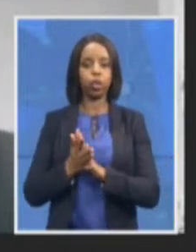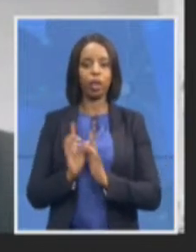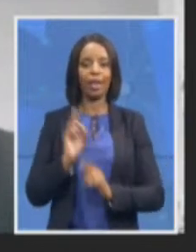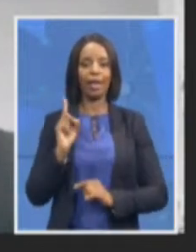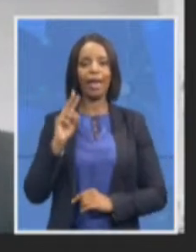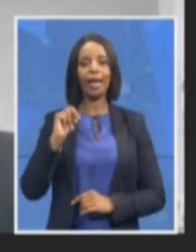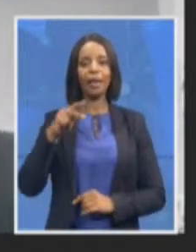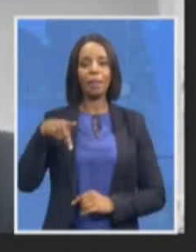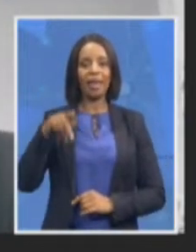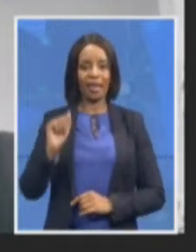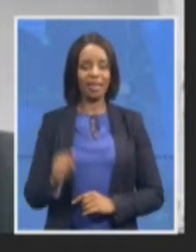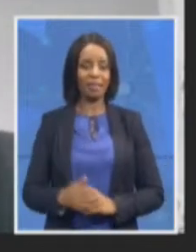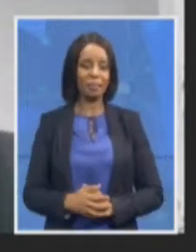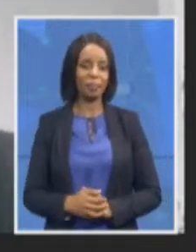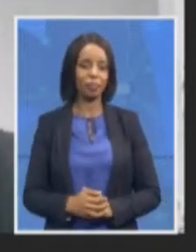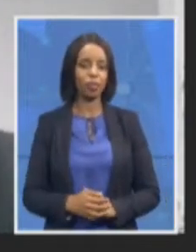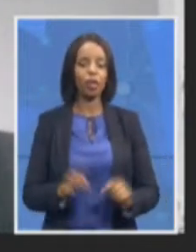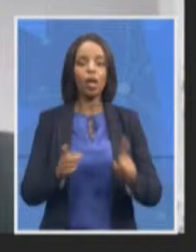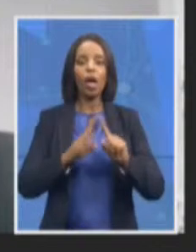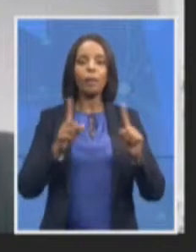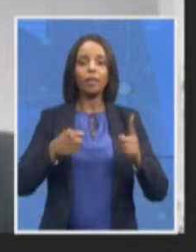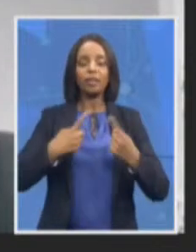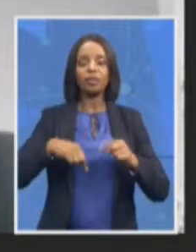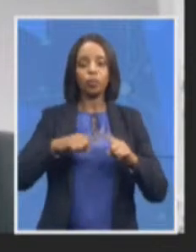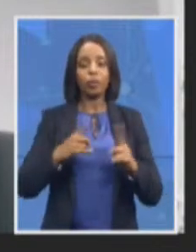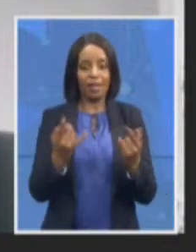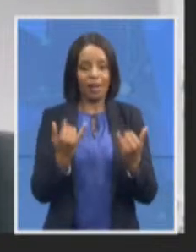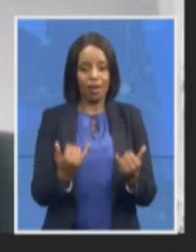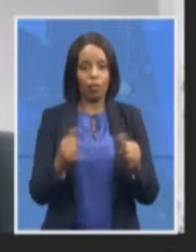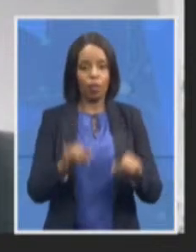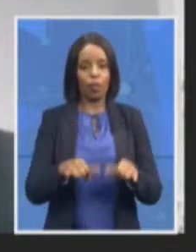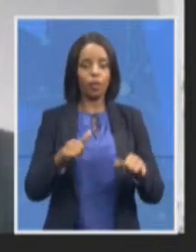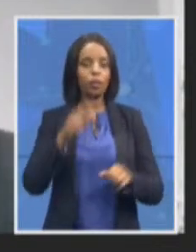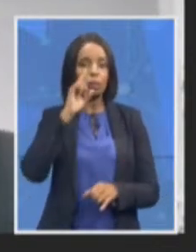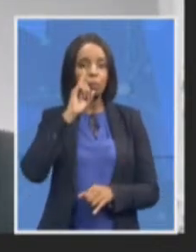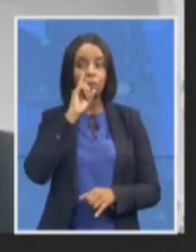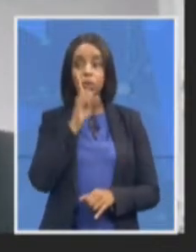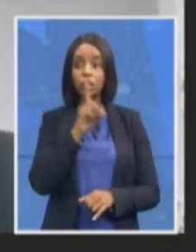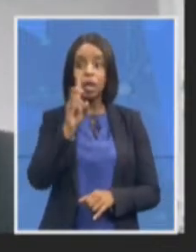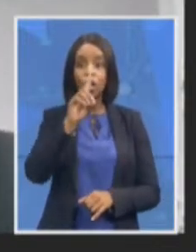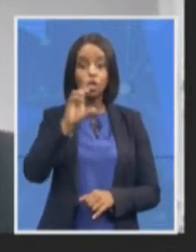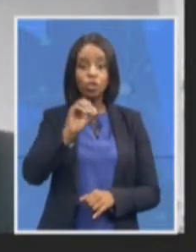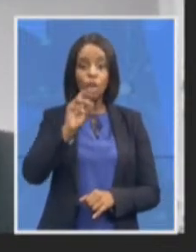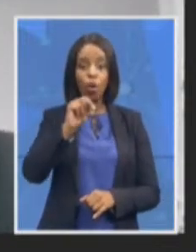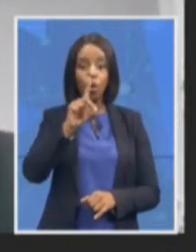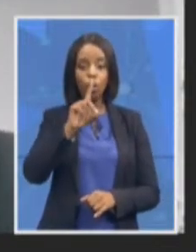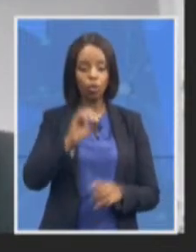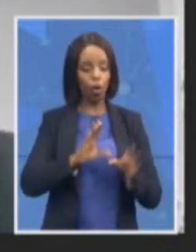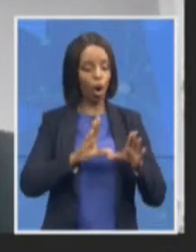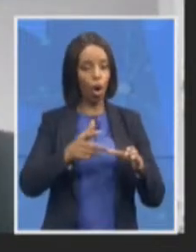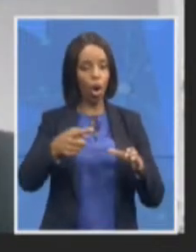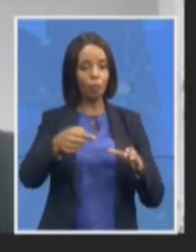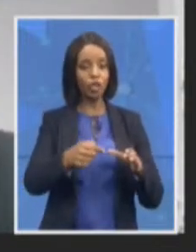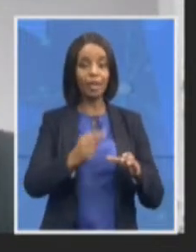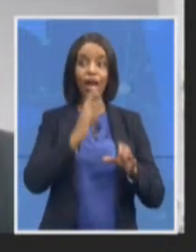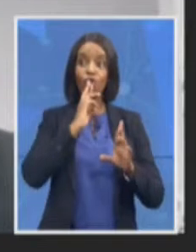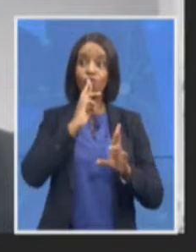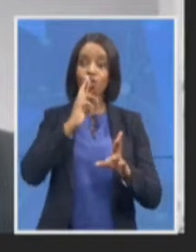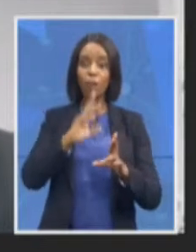see what the Zondo commission report and we also you know there's with regard to some